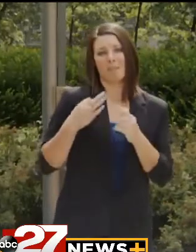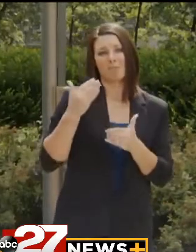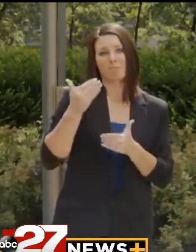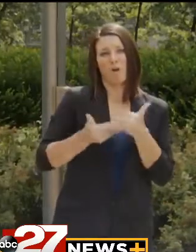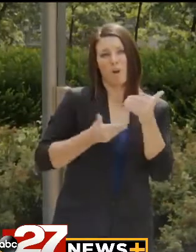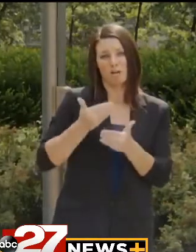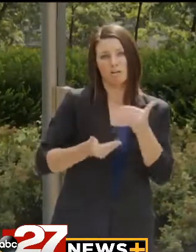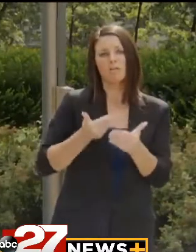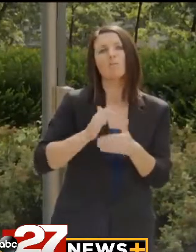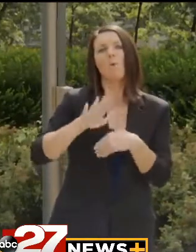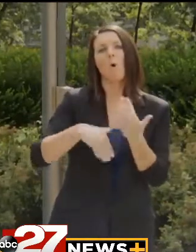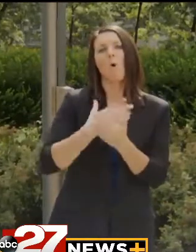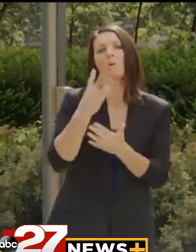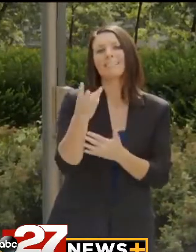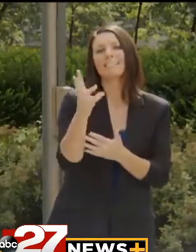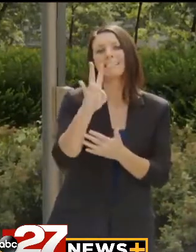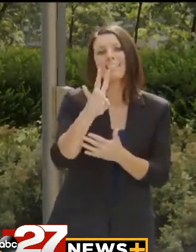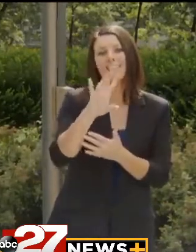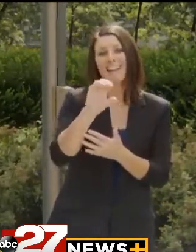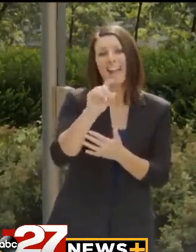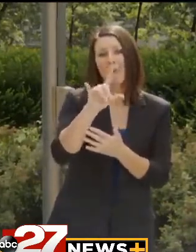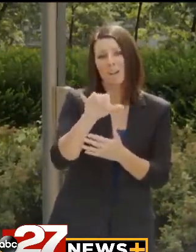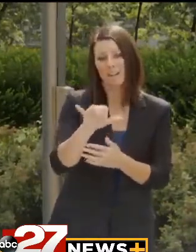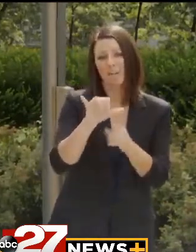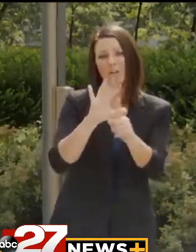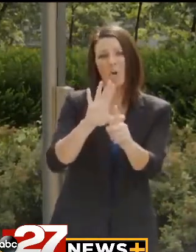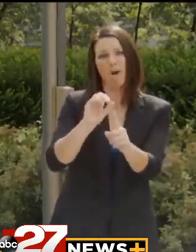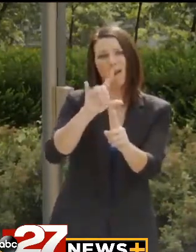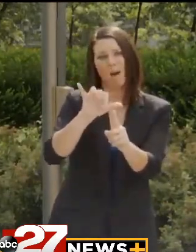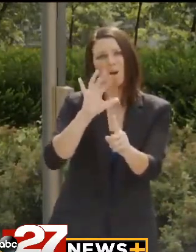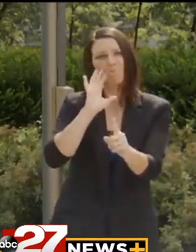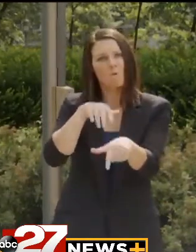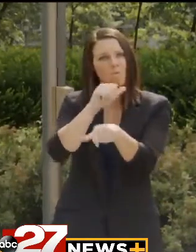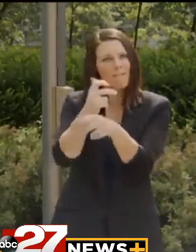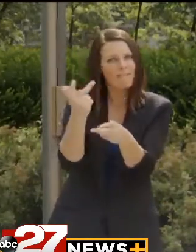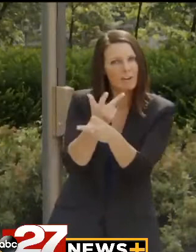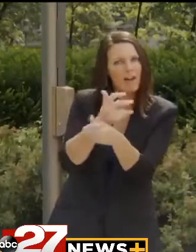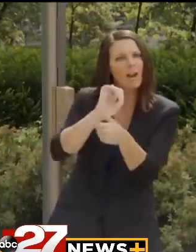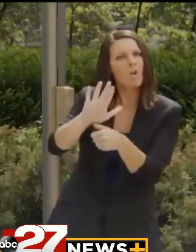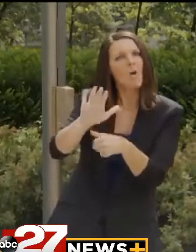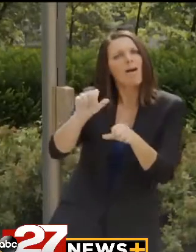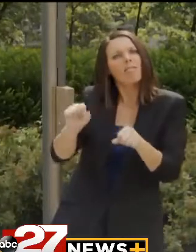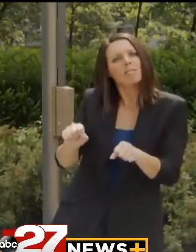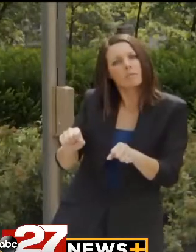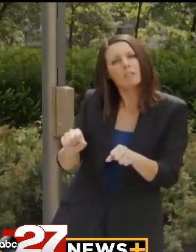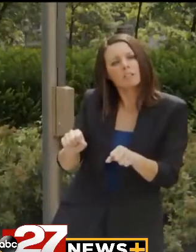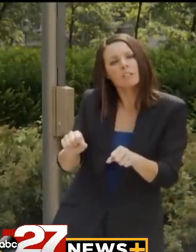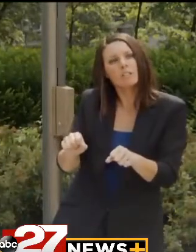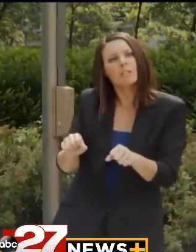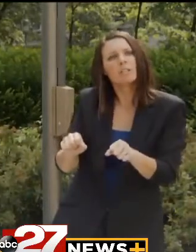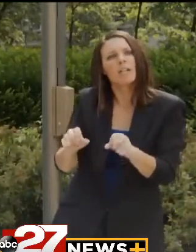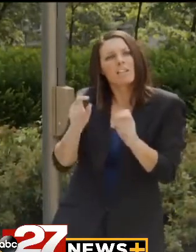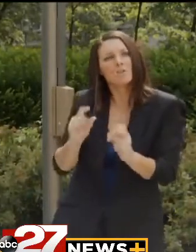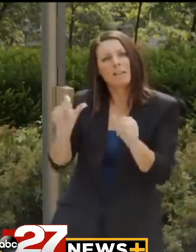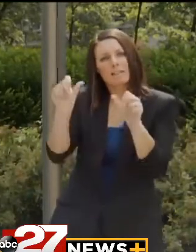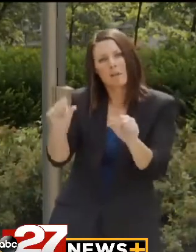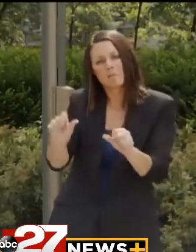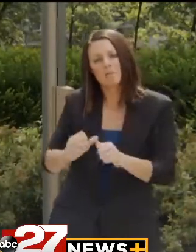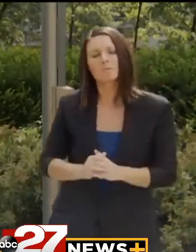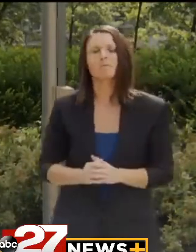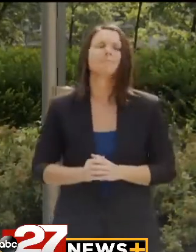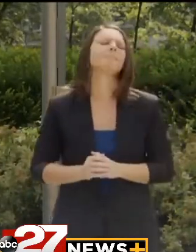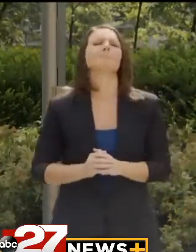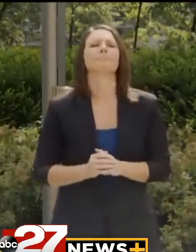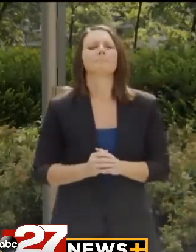processed by all 67 counties and your county will work to determine your eligibility as quickly as possible.